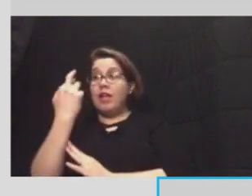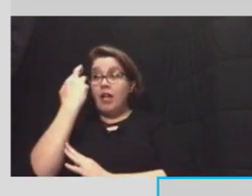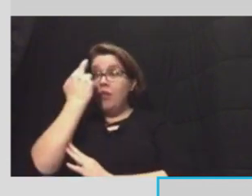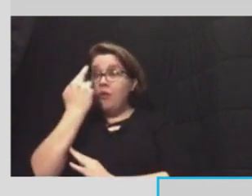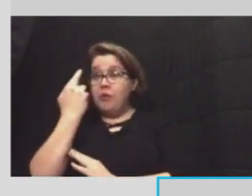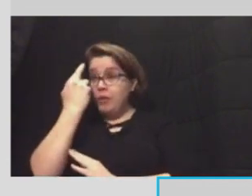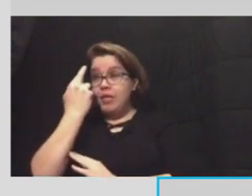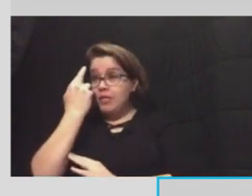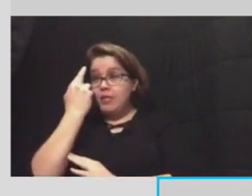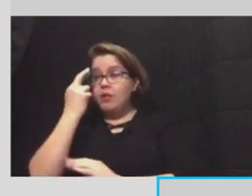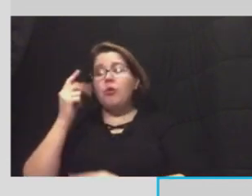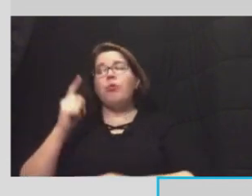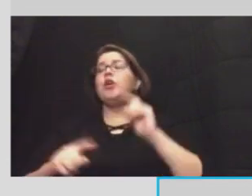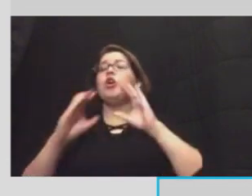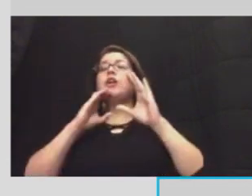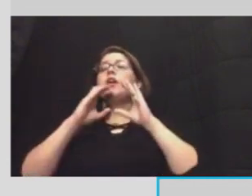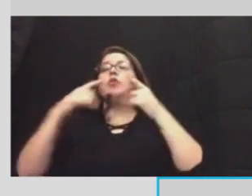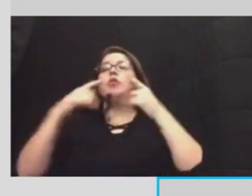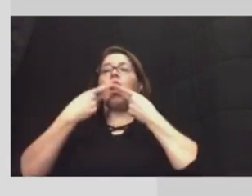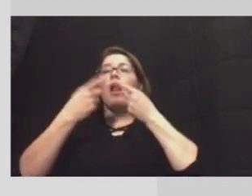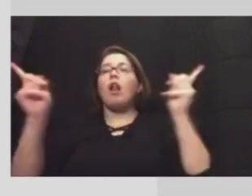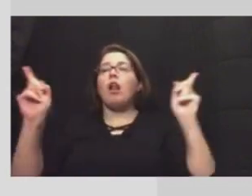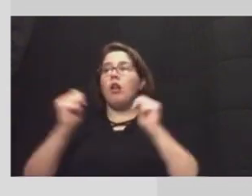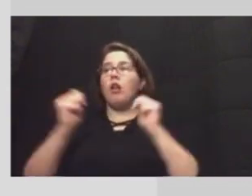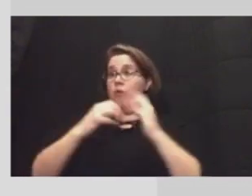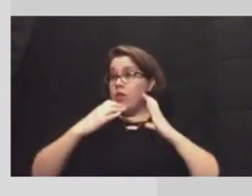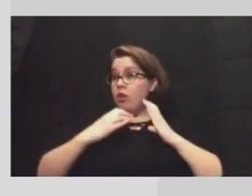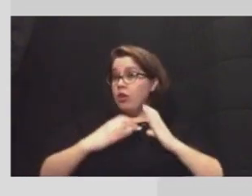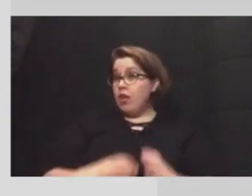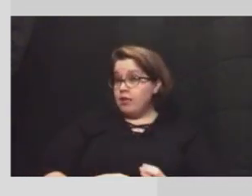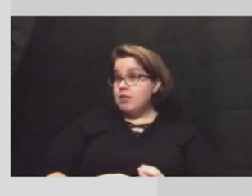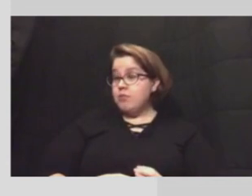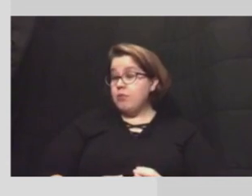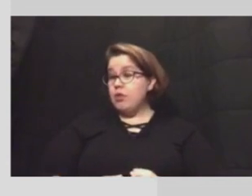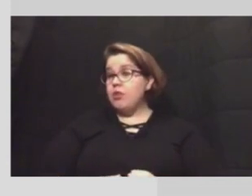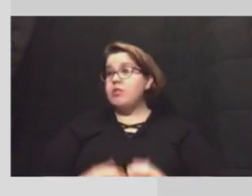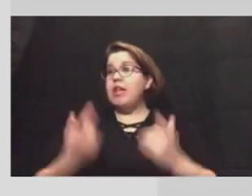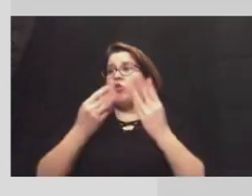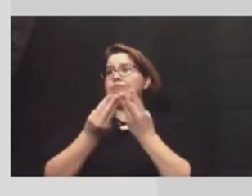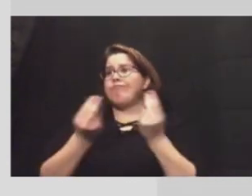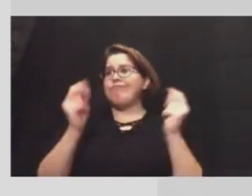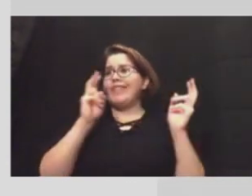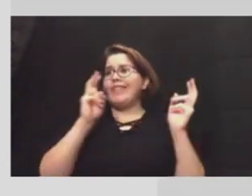able to communicate with our with our customers and try to resolve some of their issues